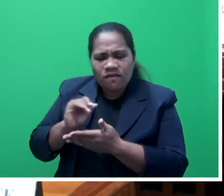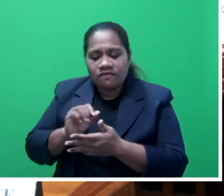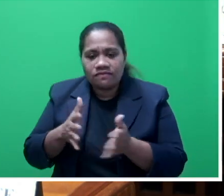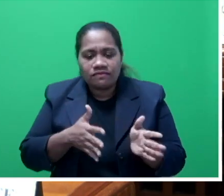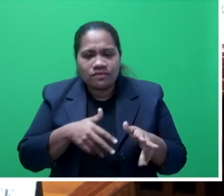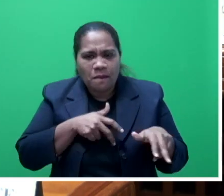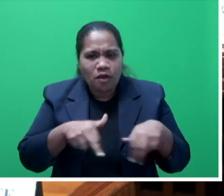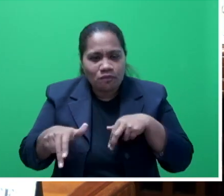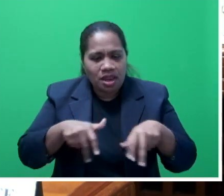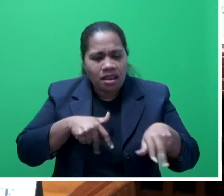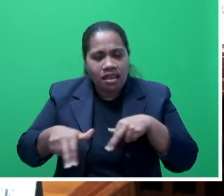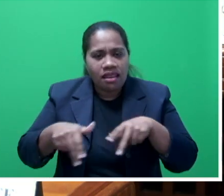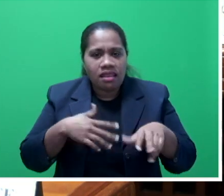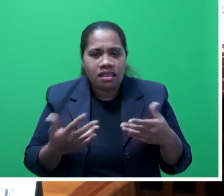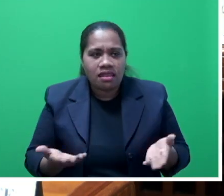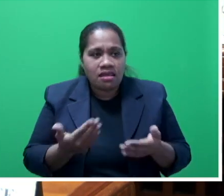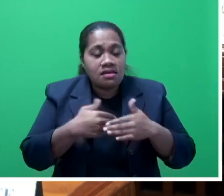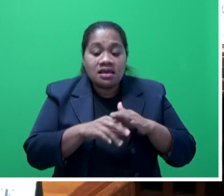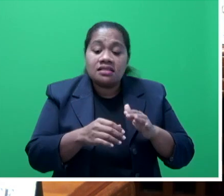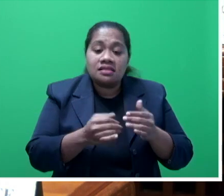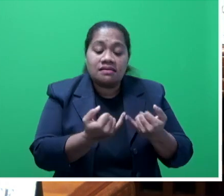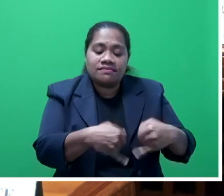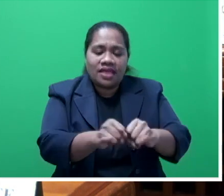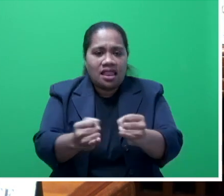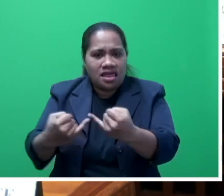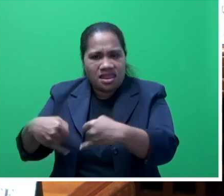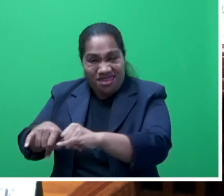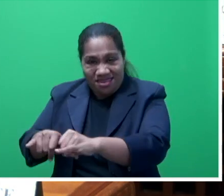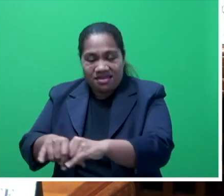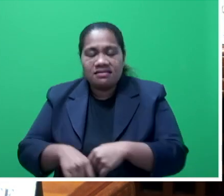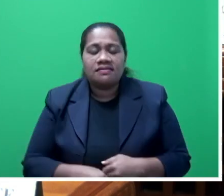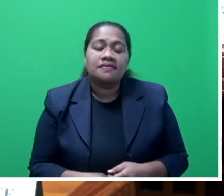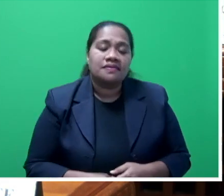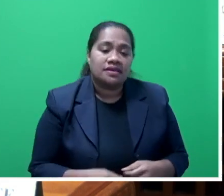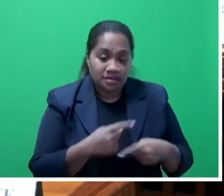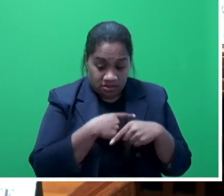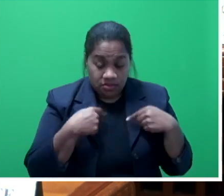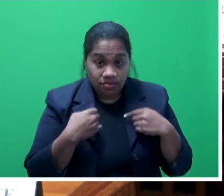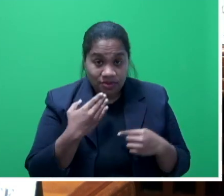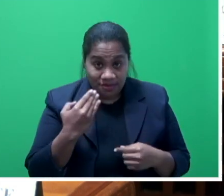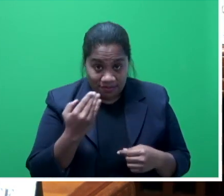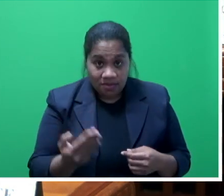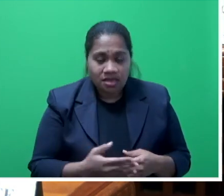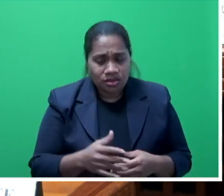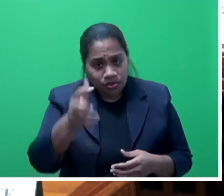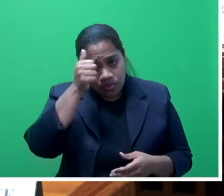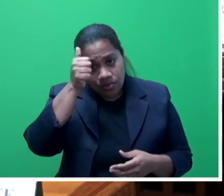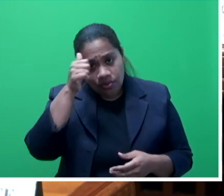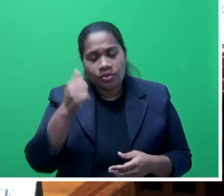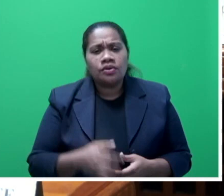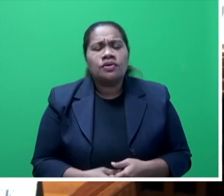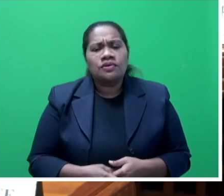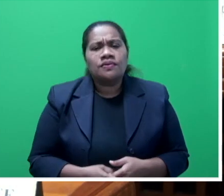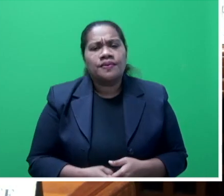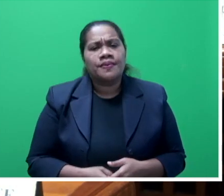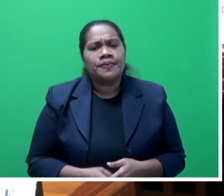particularly in the United States. And as we speak, Mr Speaker sir, as you would know, there is a